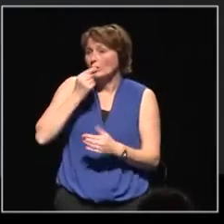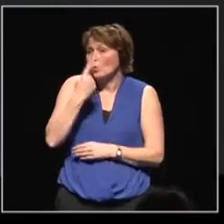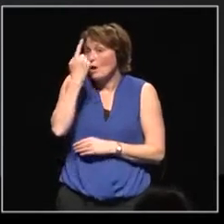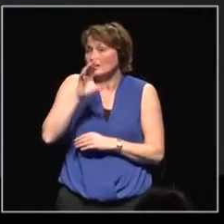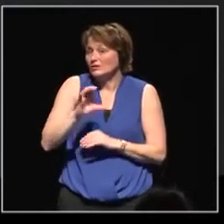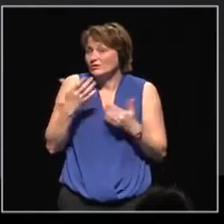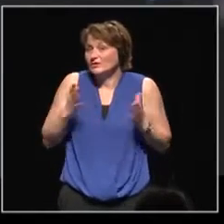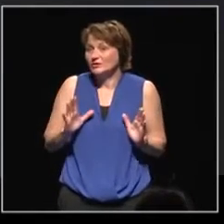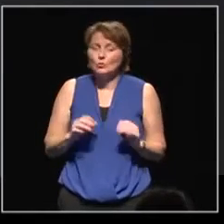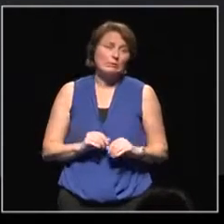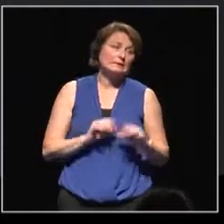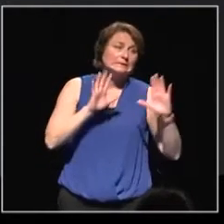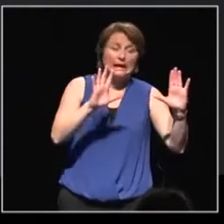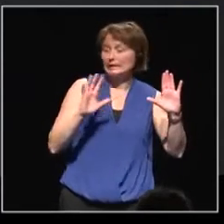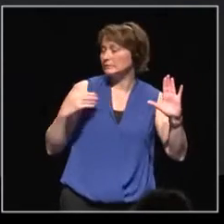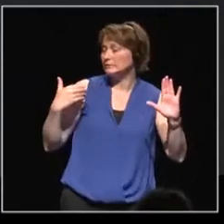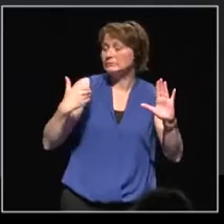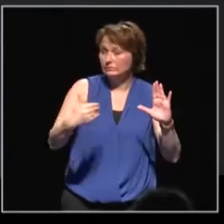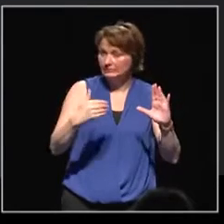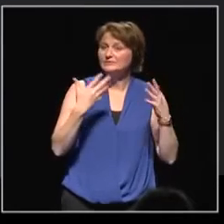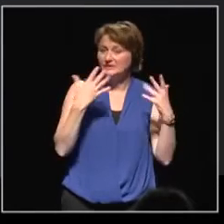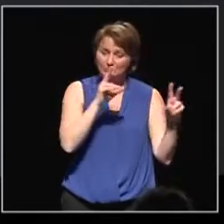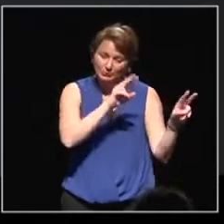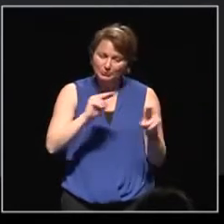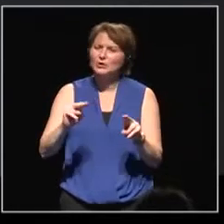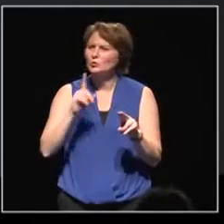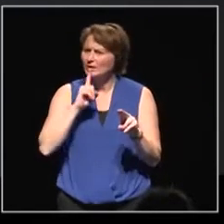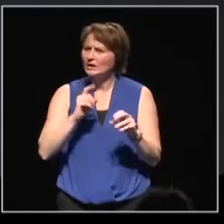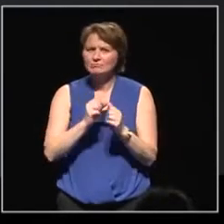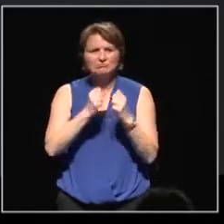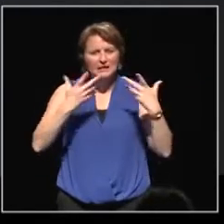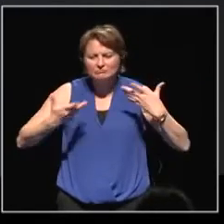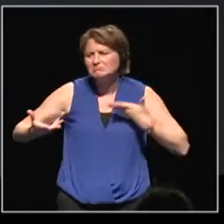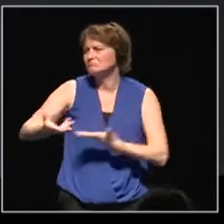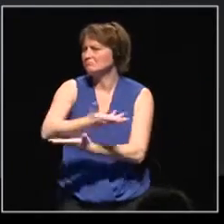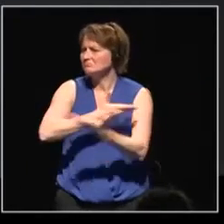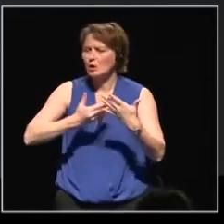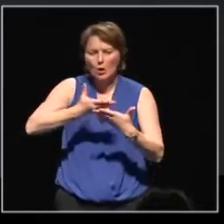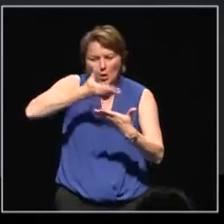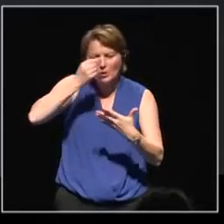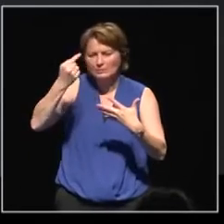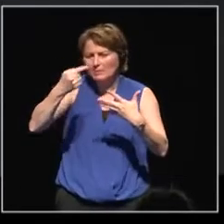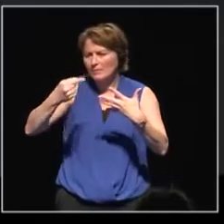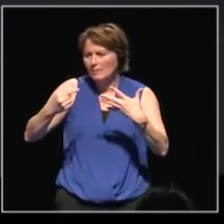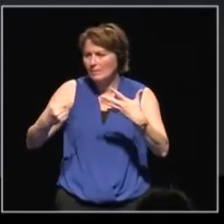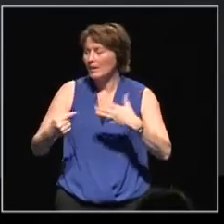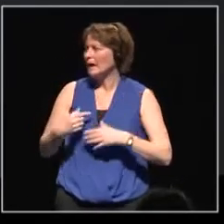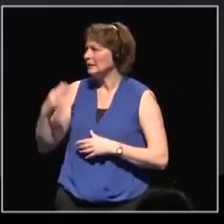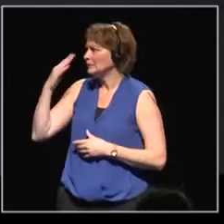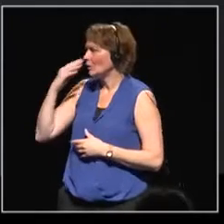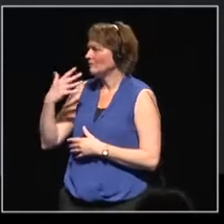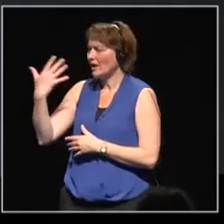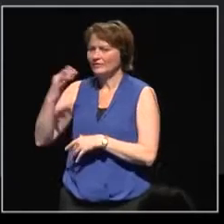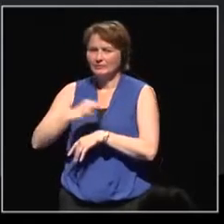that have been reviewed. There is a great practical sharing of learning. Now, I'm conscious of my five minutes, so